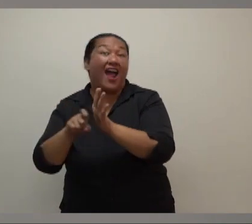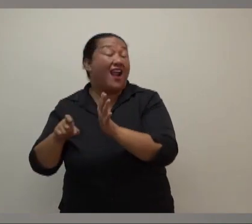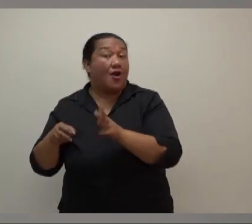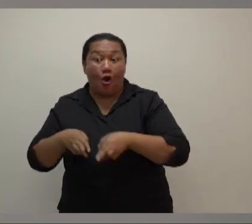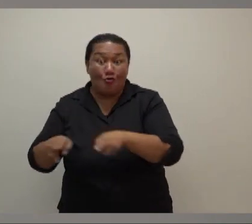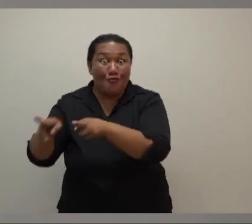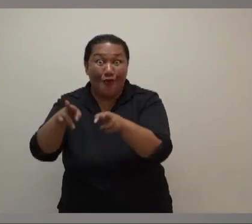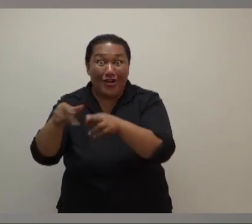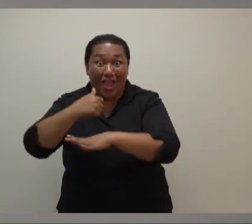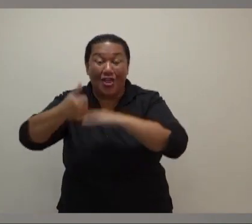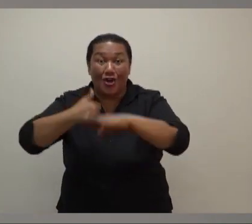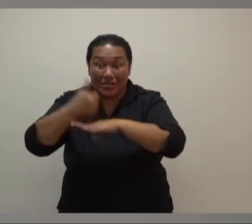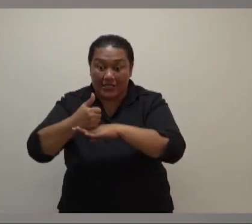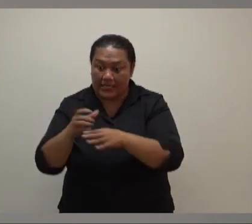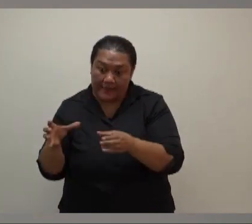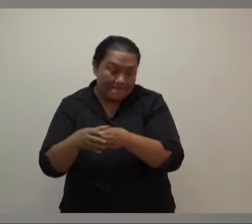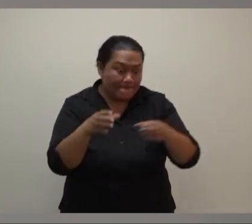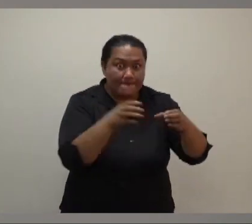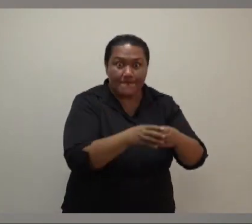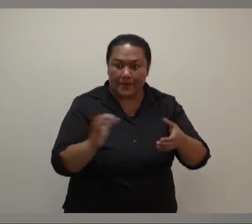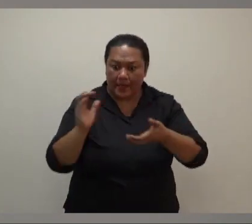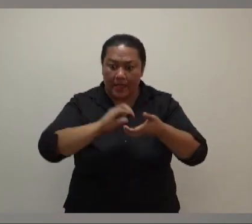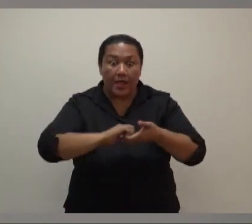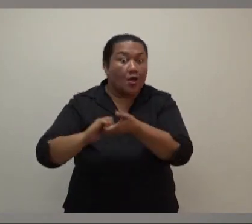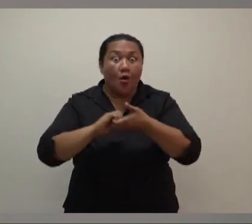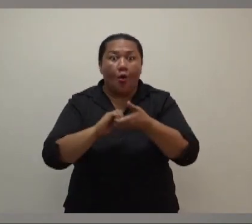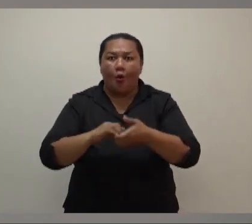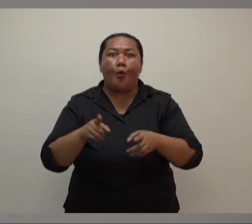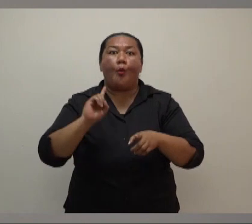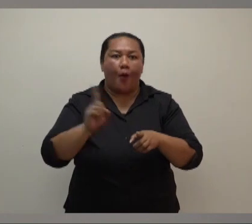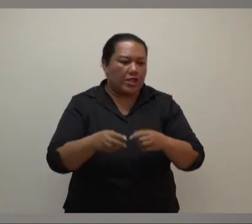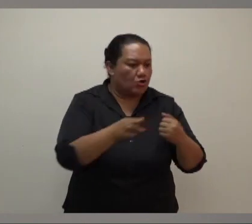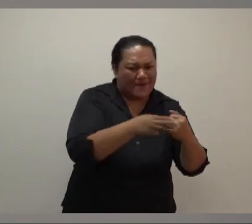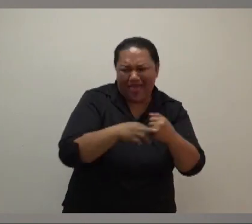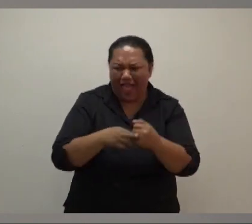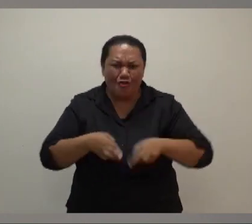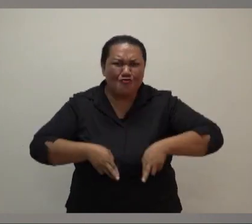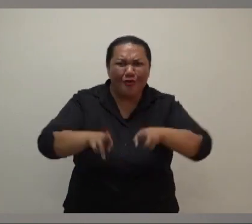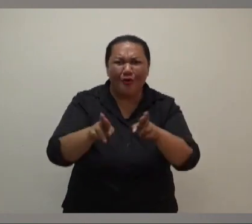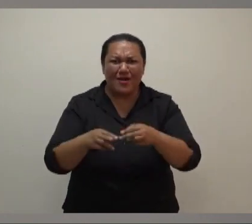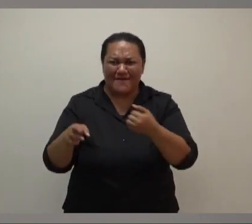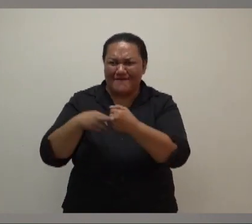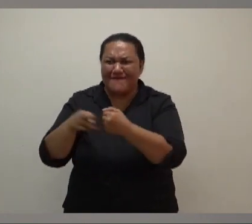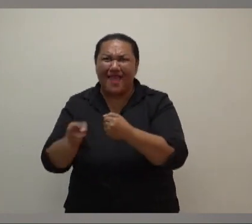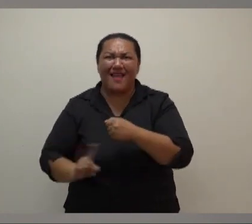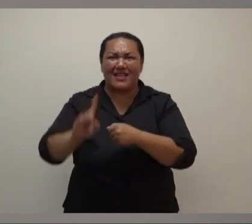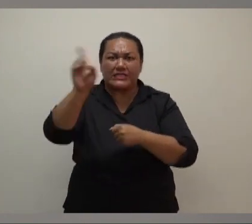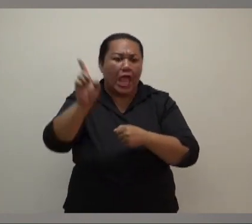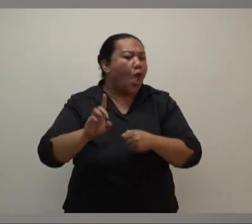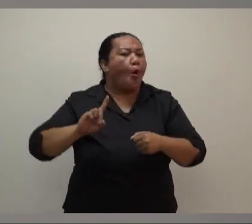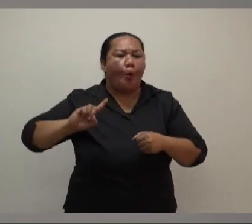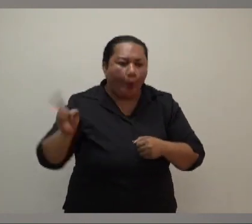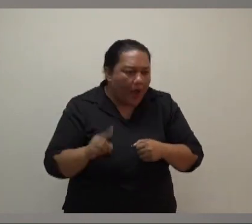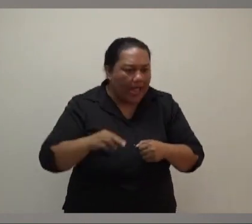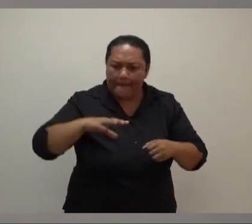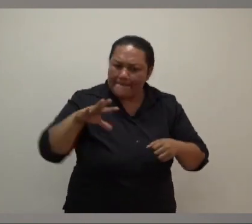clears. And they put in whatever hours are necessary and go through whatever or wherever is necessary to restore any